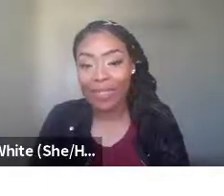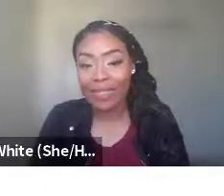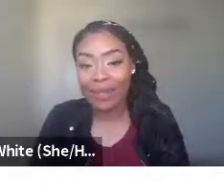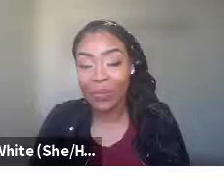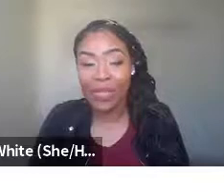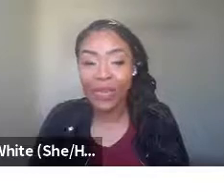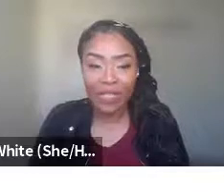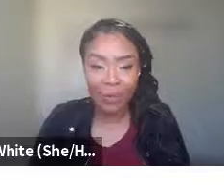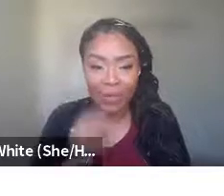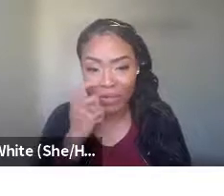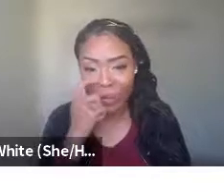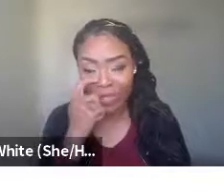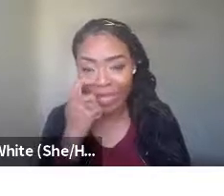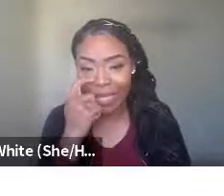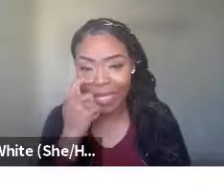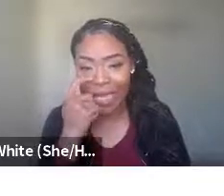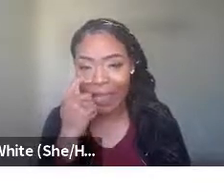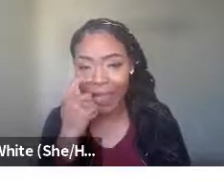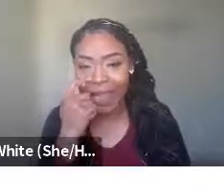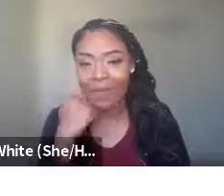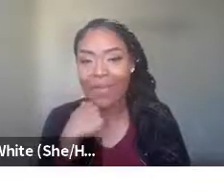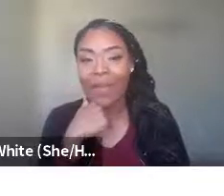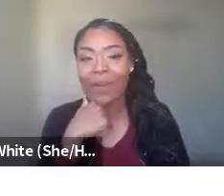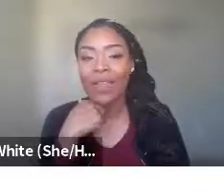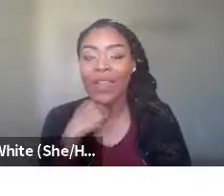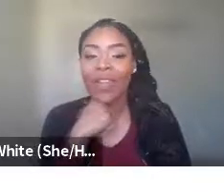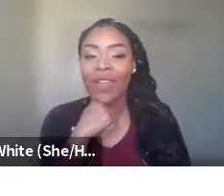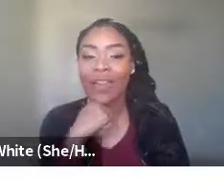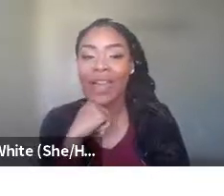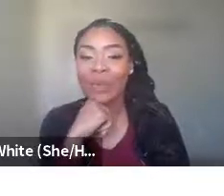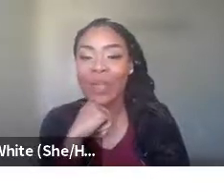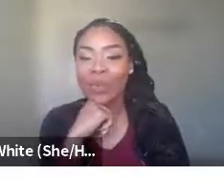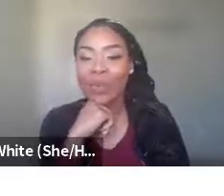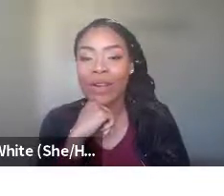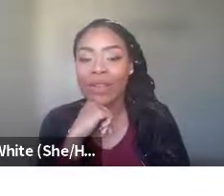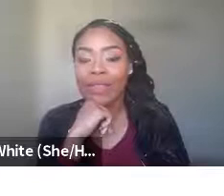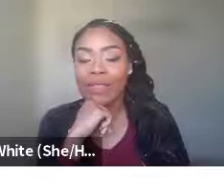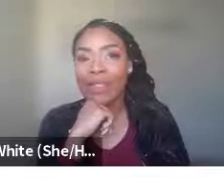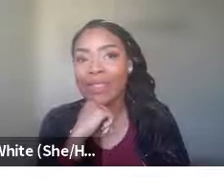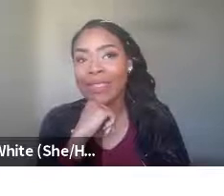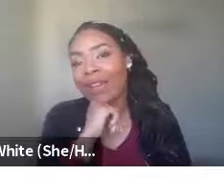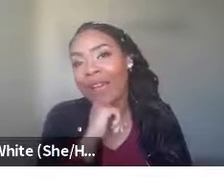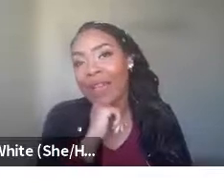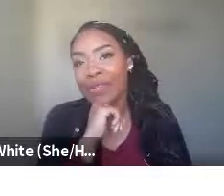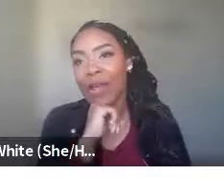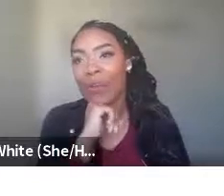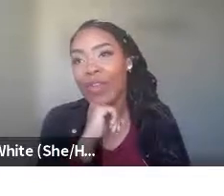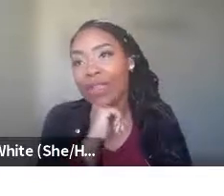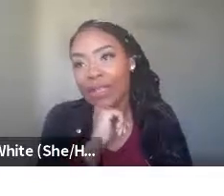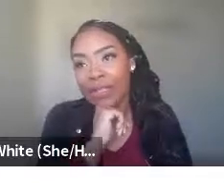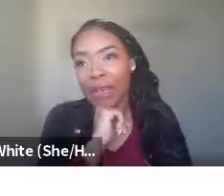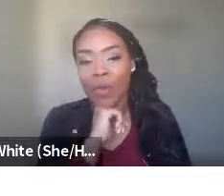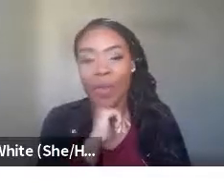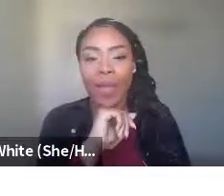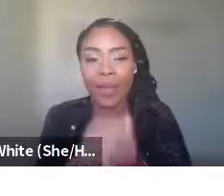accomplices. The difference between the two words is I think the ally has become a very nice buzzword that signifies, you know, I'm